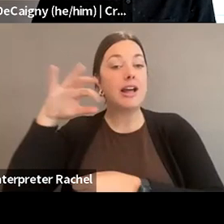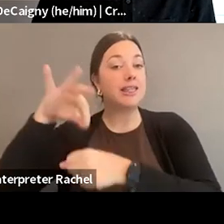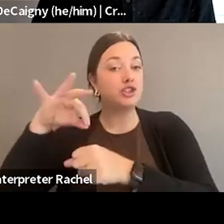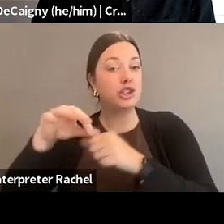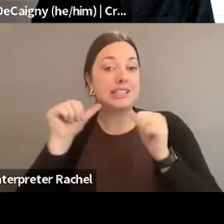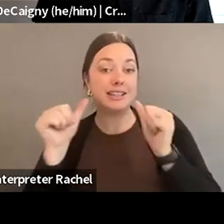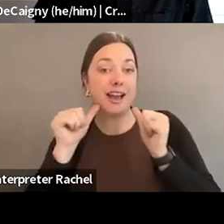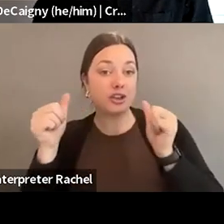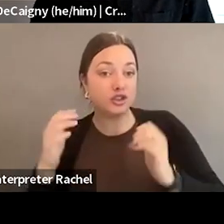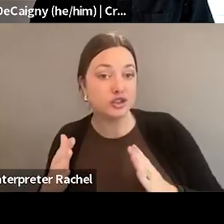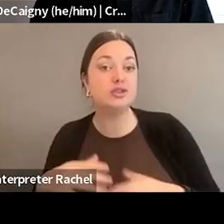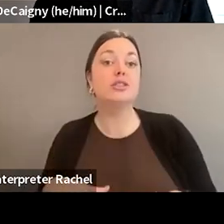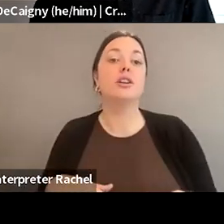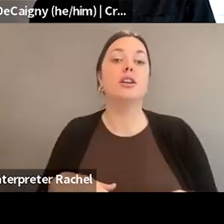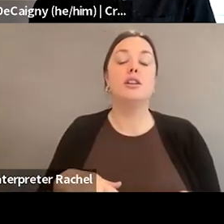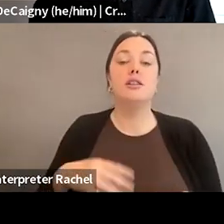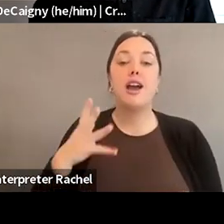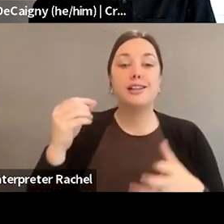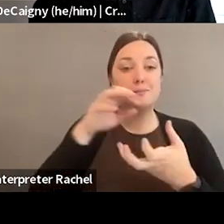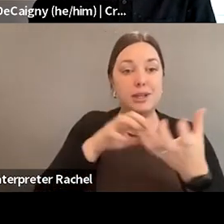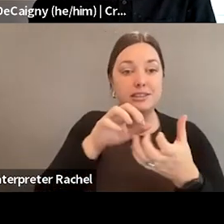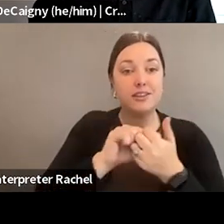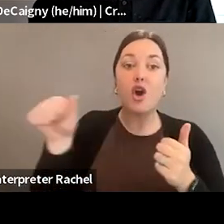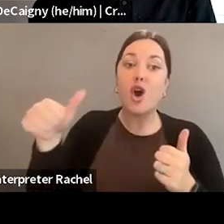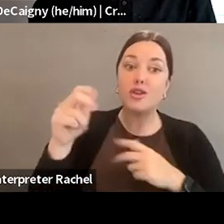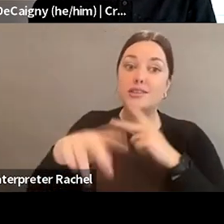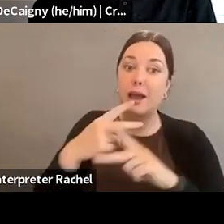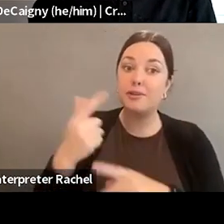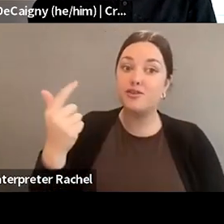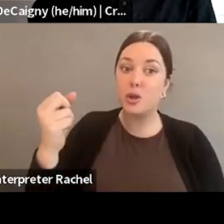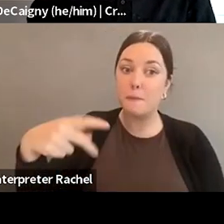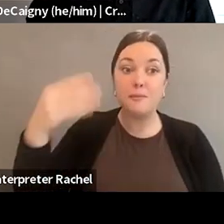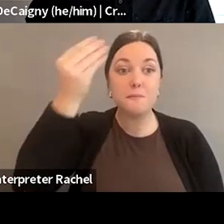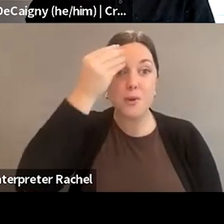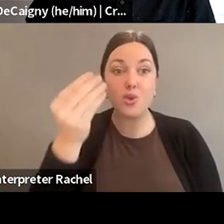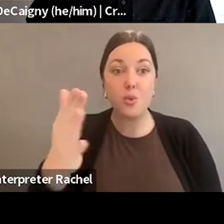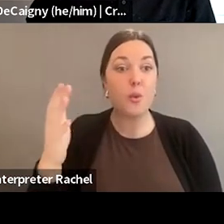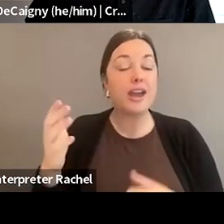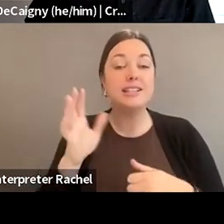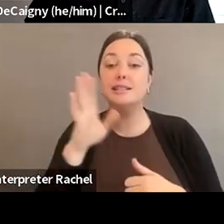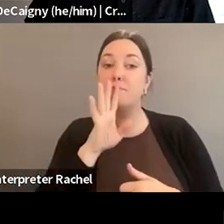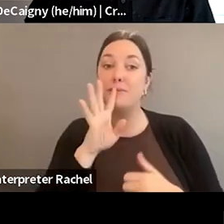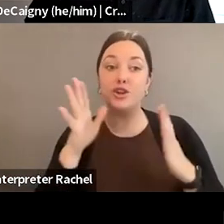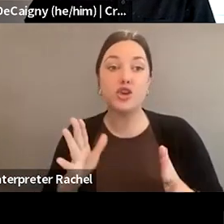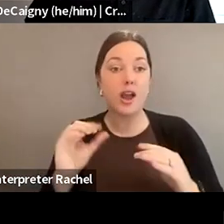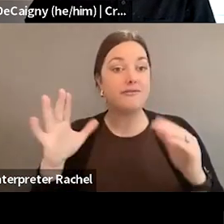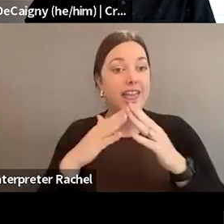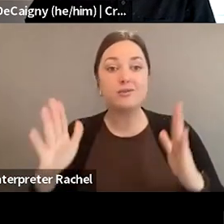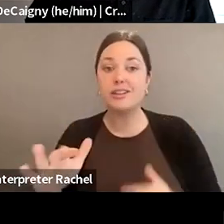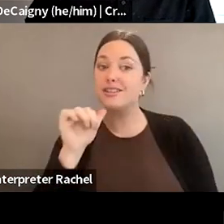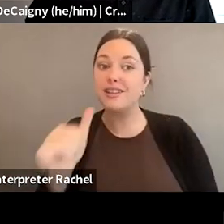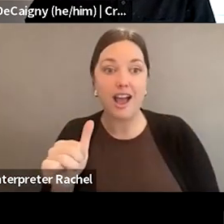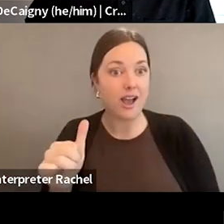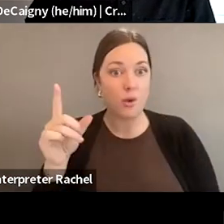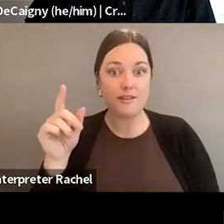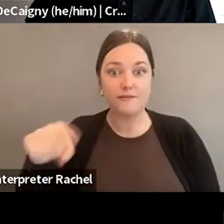and other types of GOP. By the way, the Speaker of the House is not one of those. So we even have,